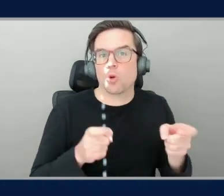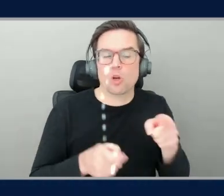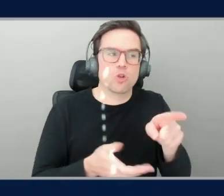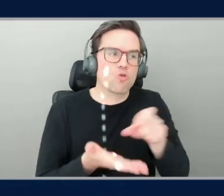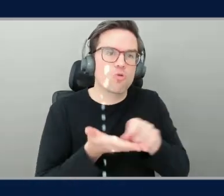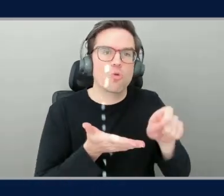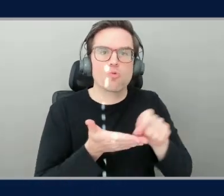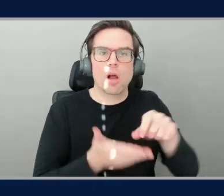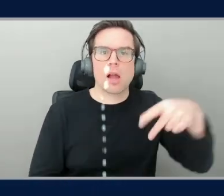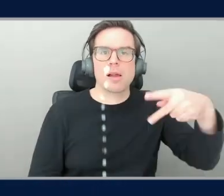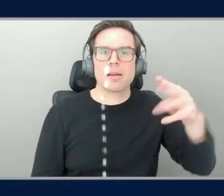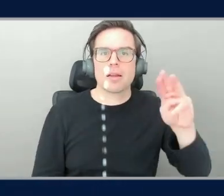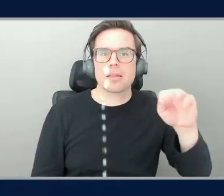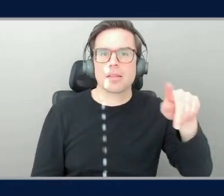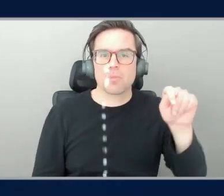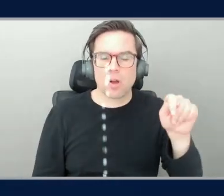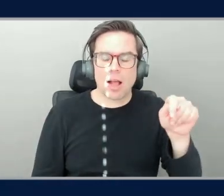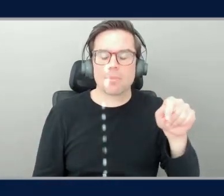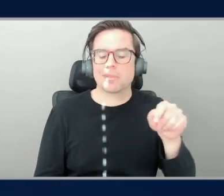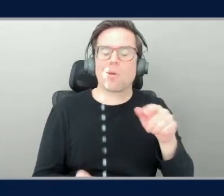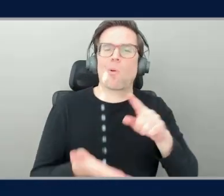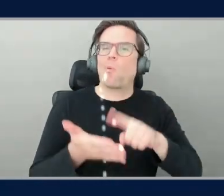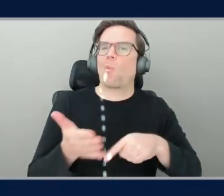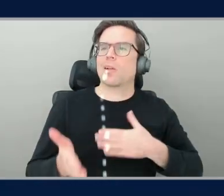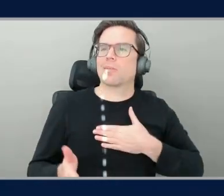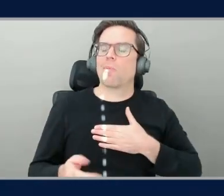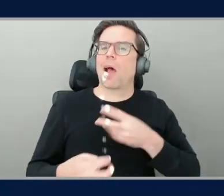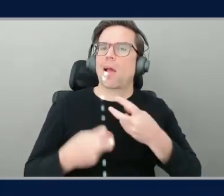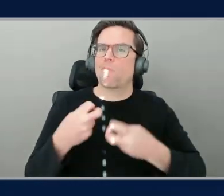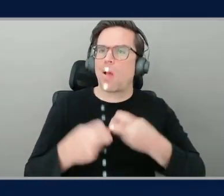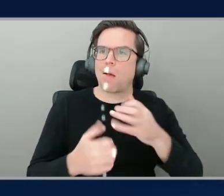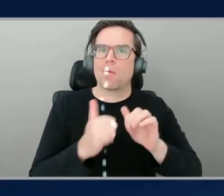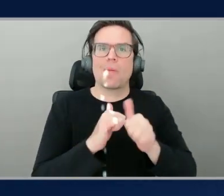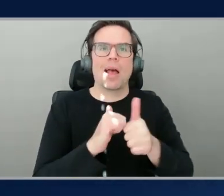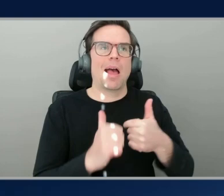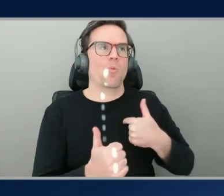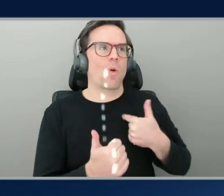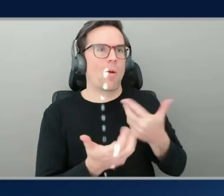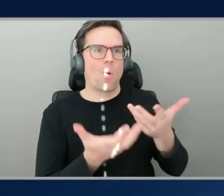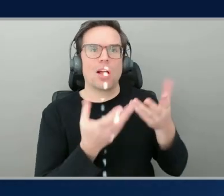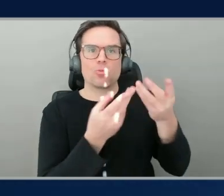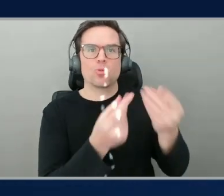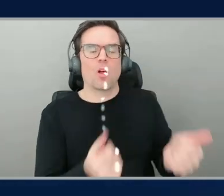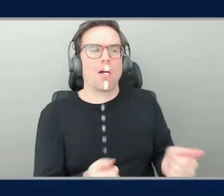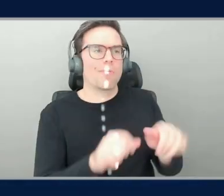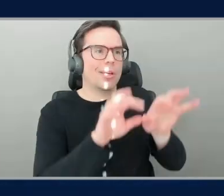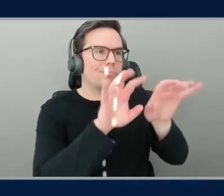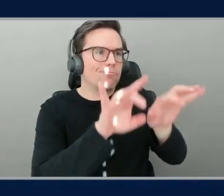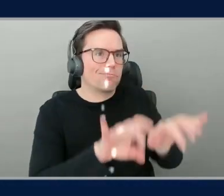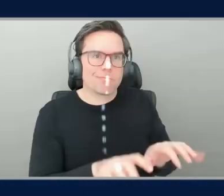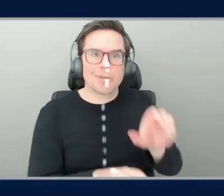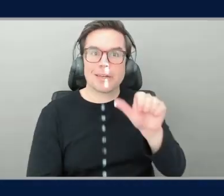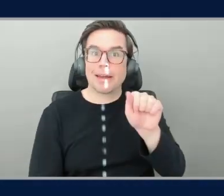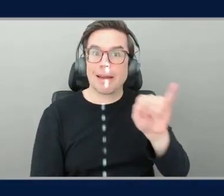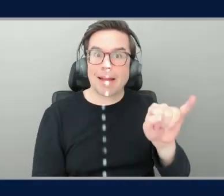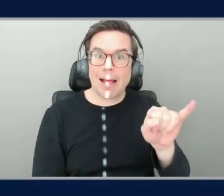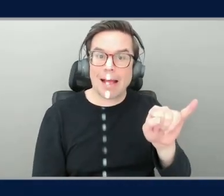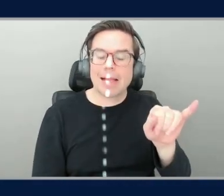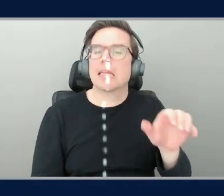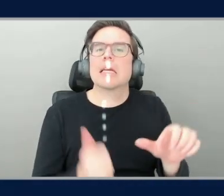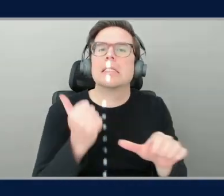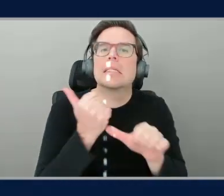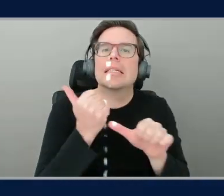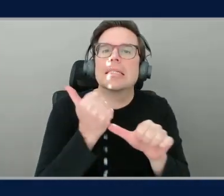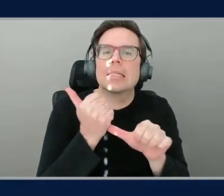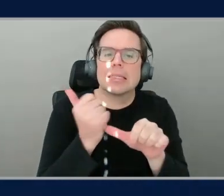This is how I want to go up and solving it. Asking your coding assistant. And it is an assistant. It's there to help you to get your job done. Never, ever forget